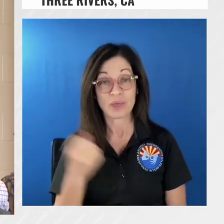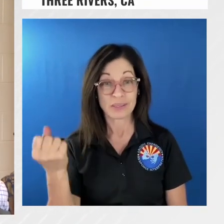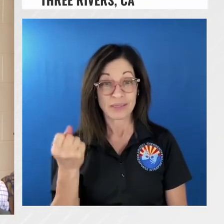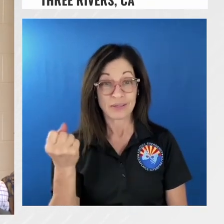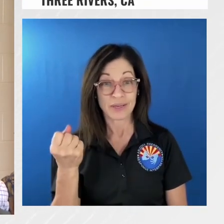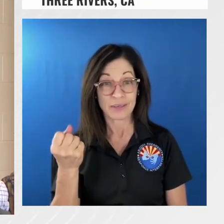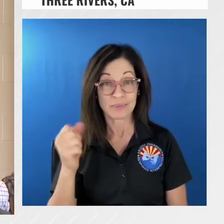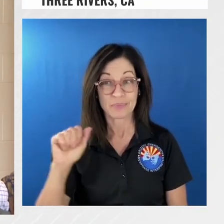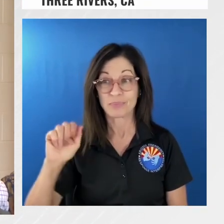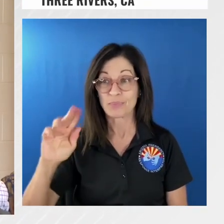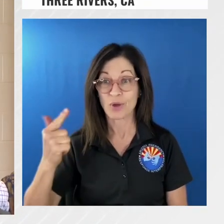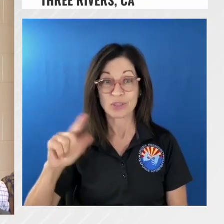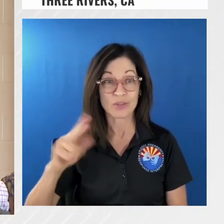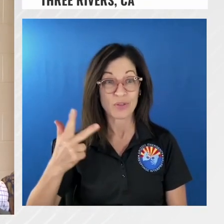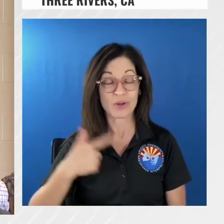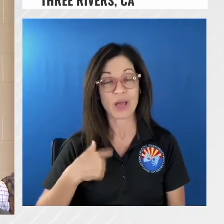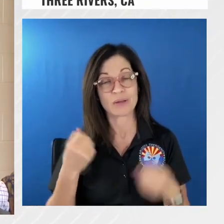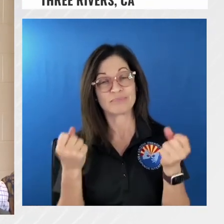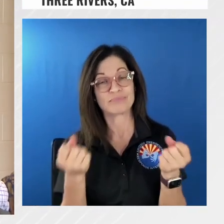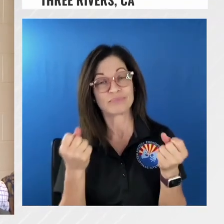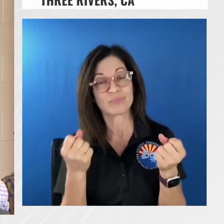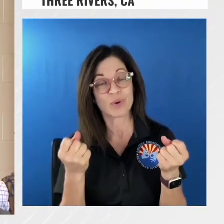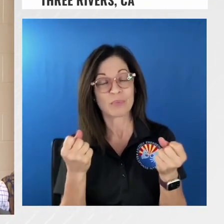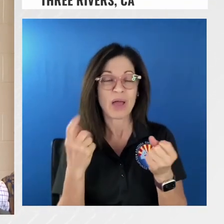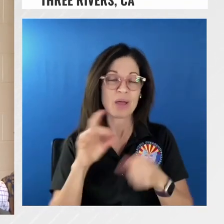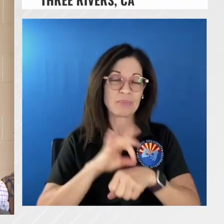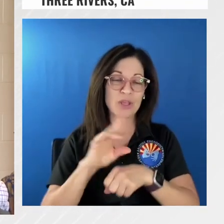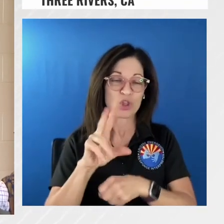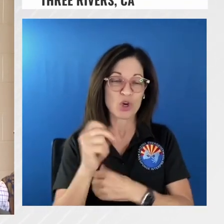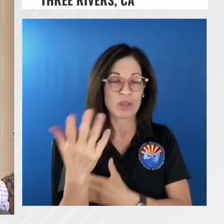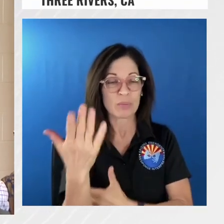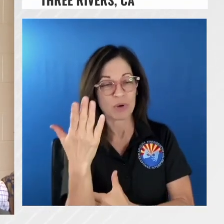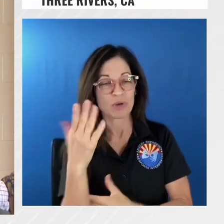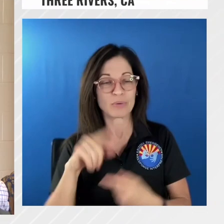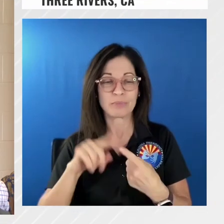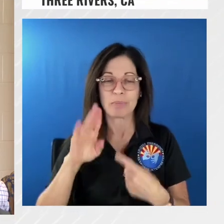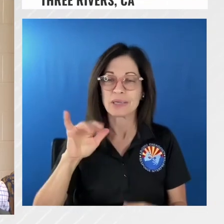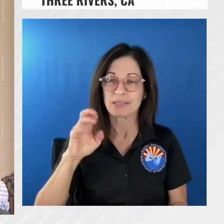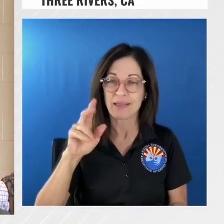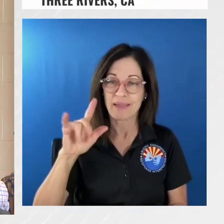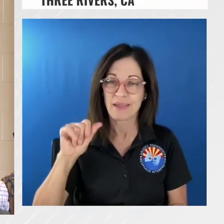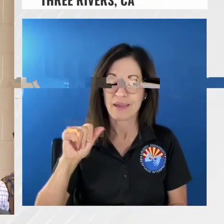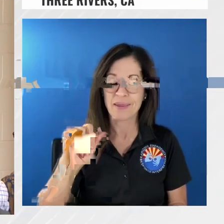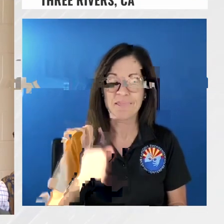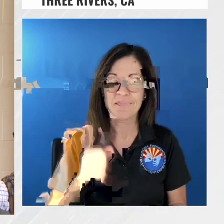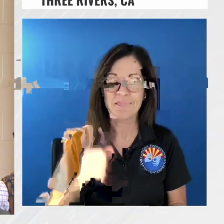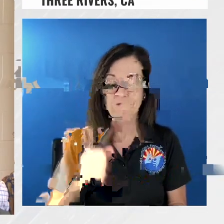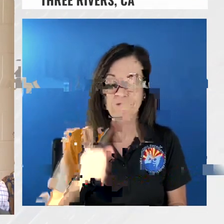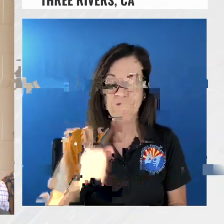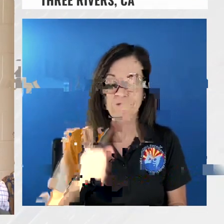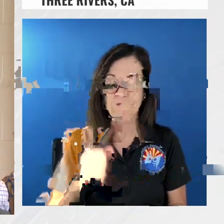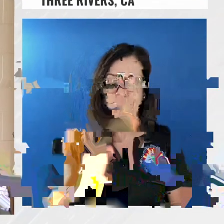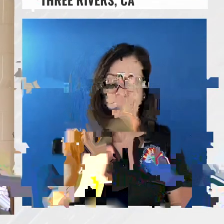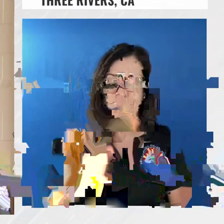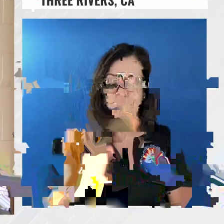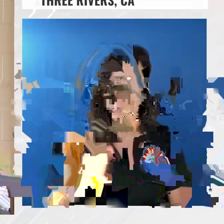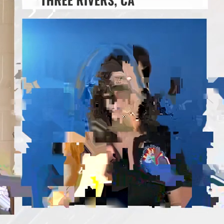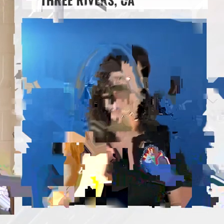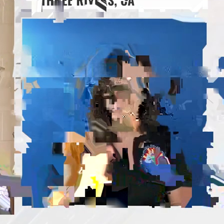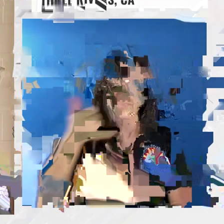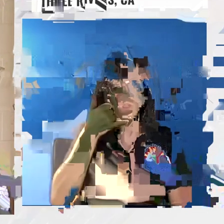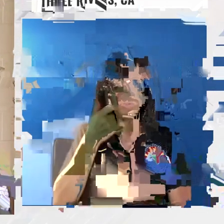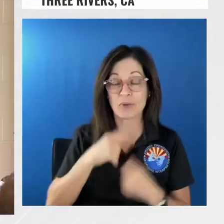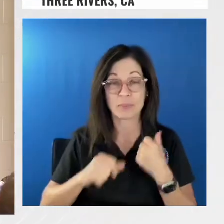was driving to a visalia at about 8 30 in the morning doing some grocery shopping i got a phone call from my deputy fire management officer he sent me a picture